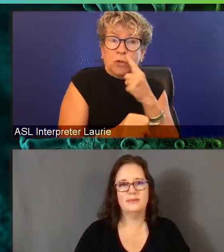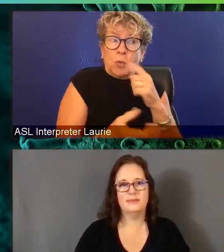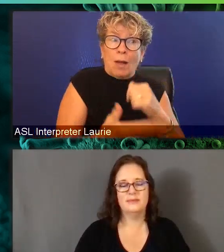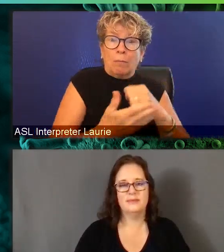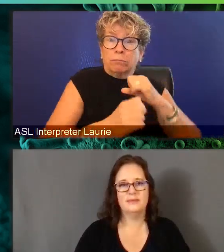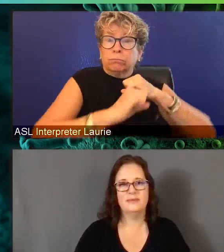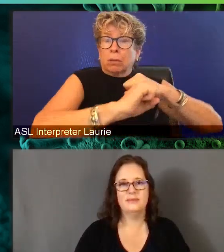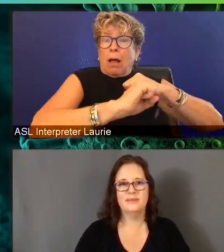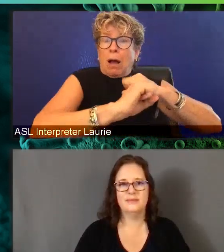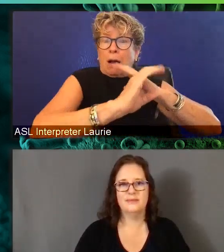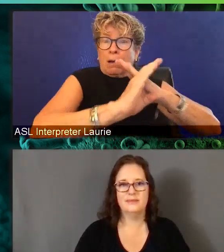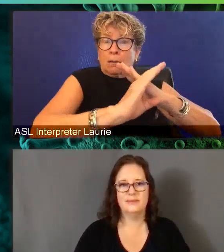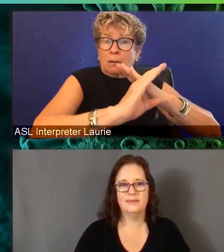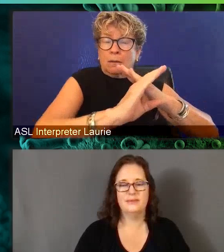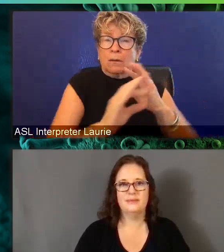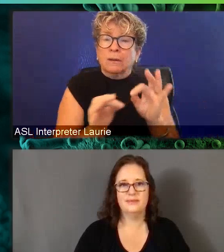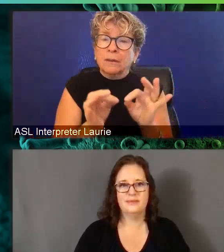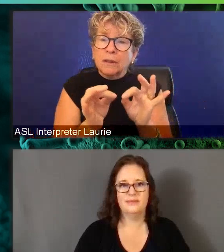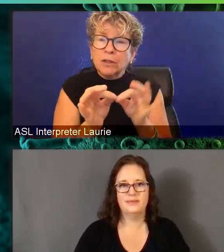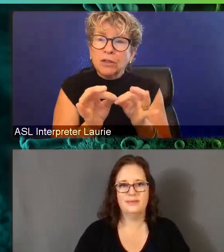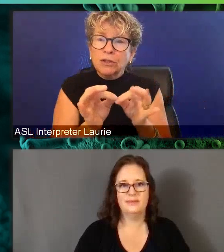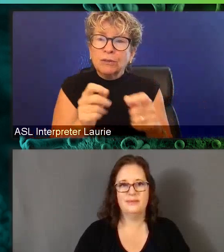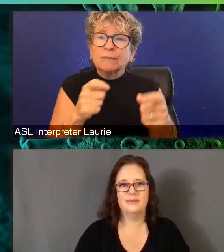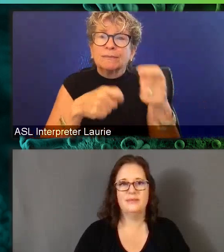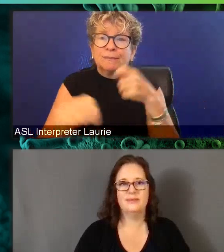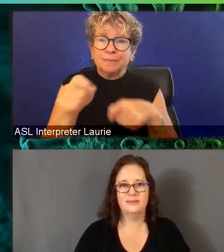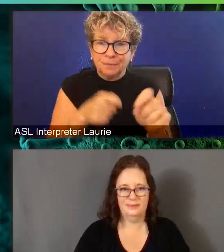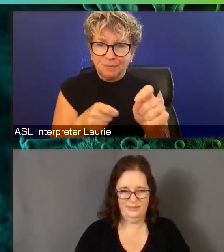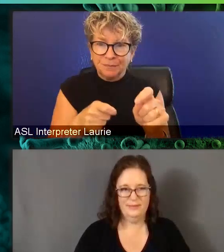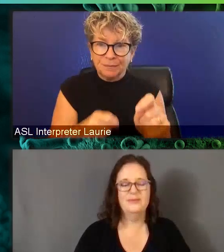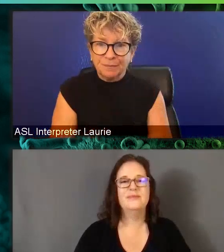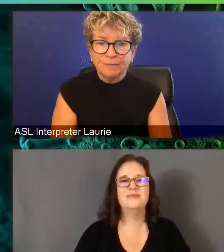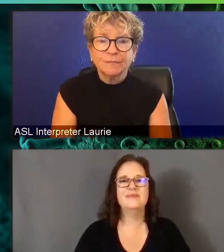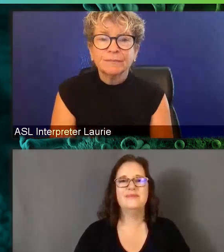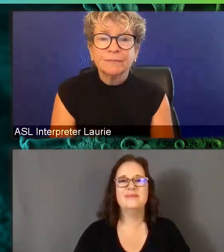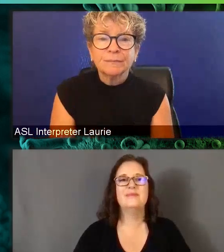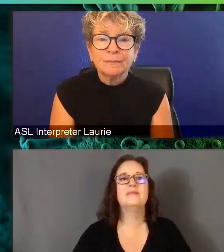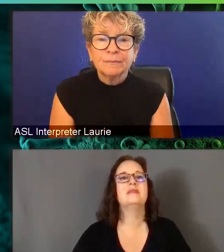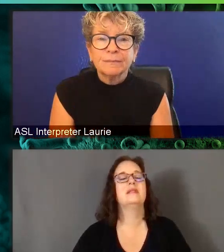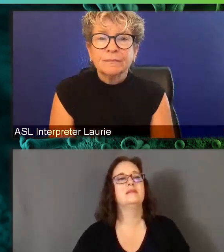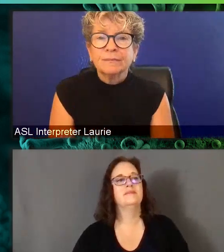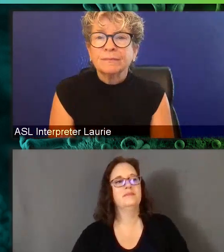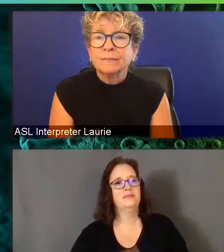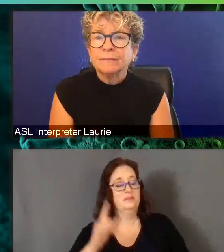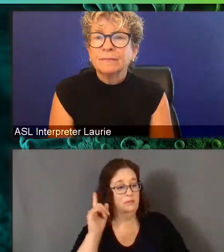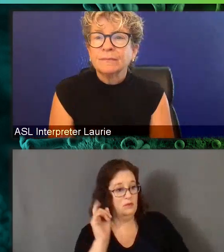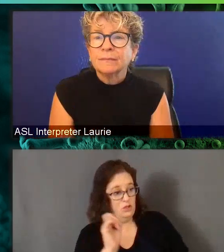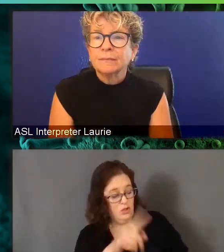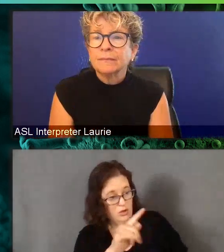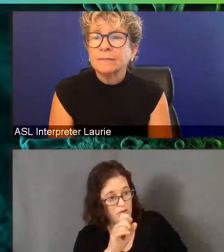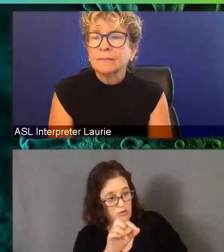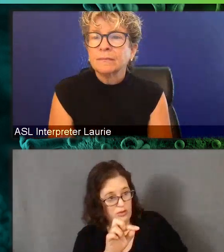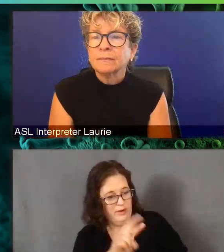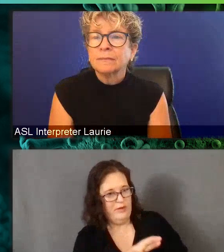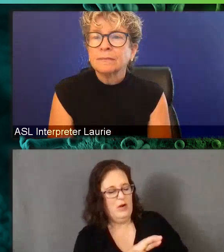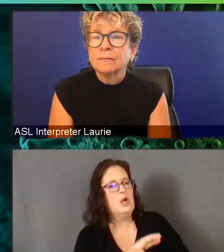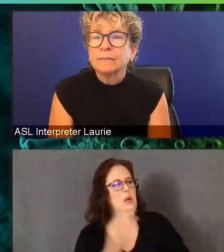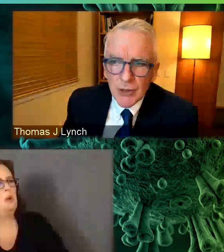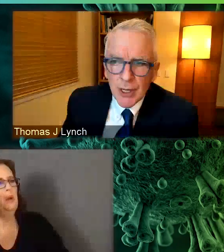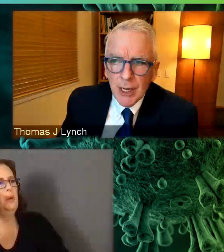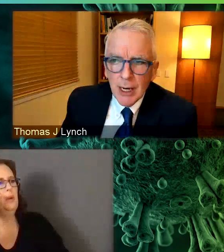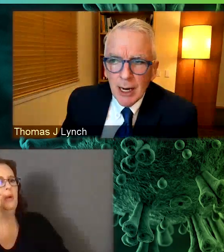question about boosters. So we have, you know, Germany has talked about, uh, doing boosters for, for elderly patients or people who are